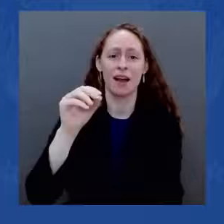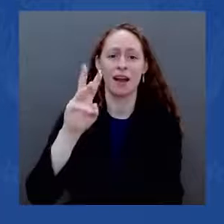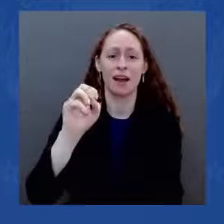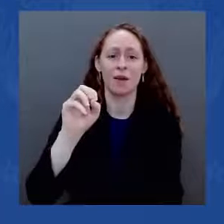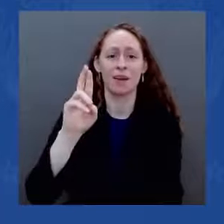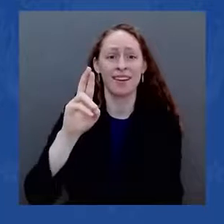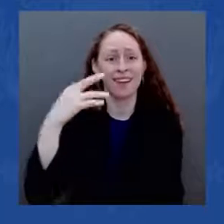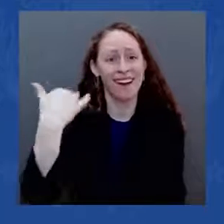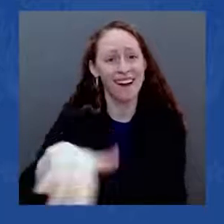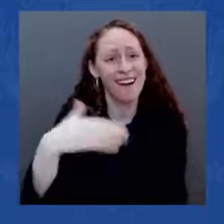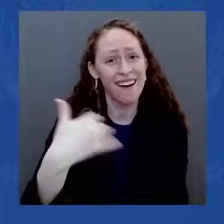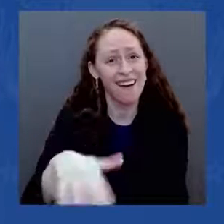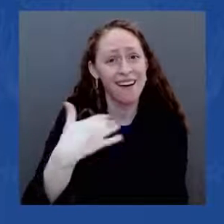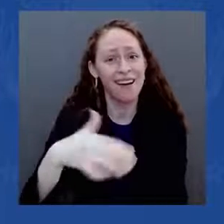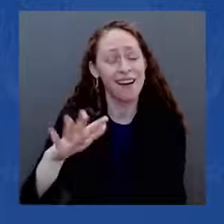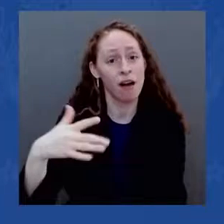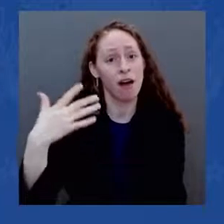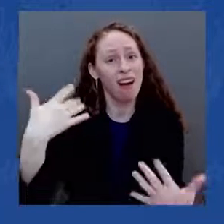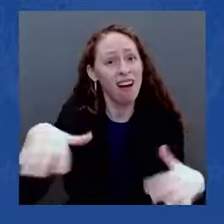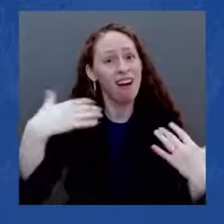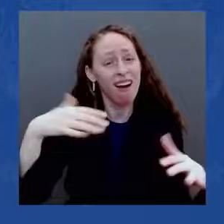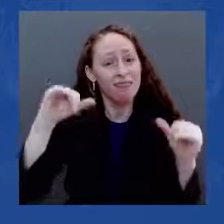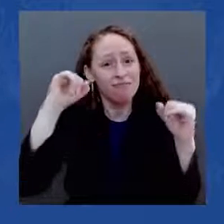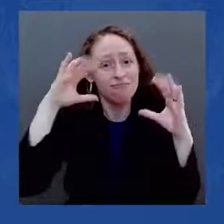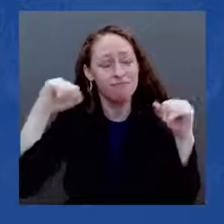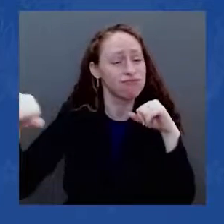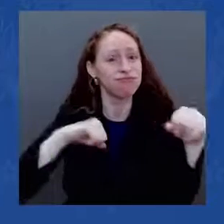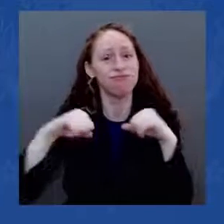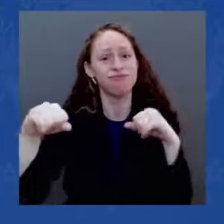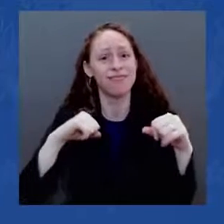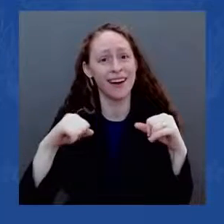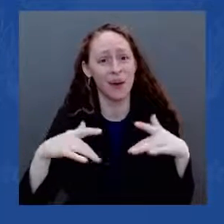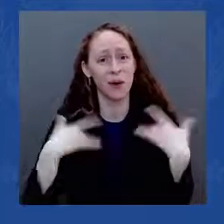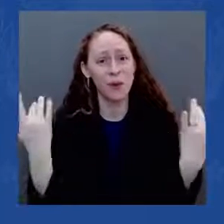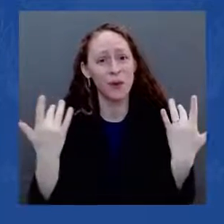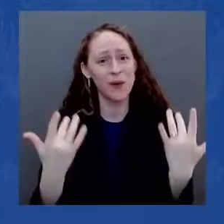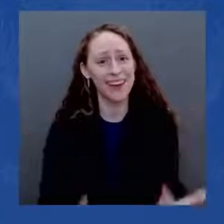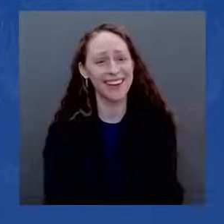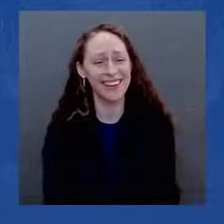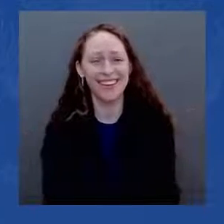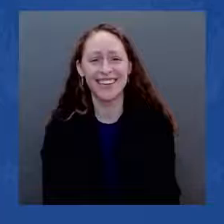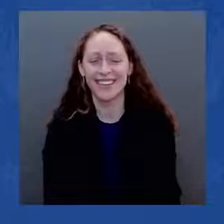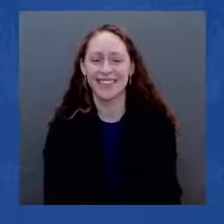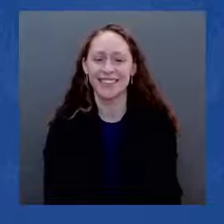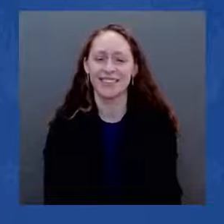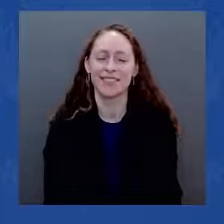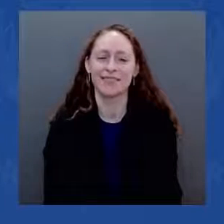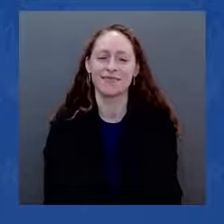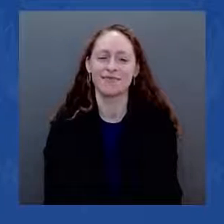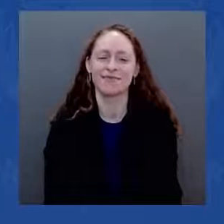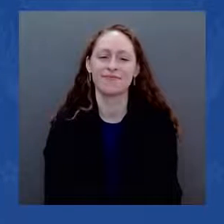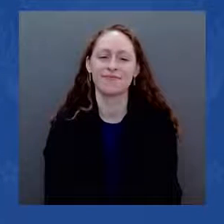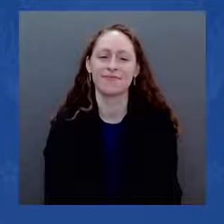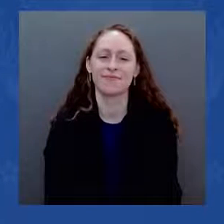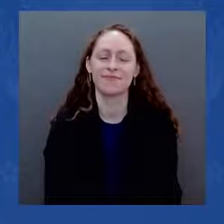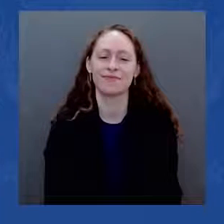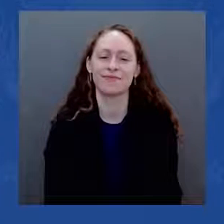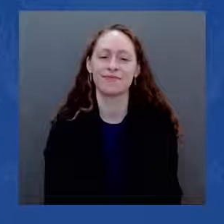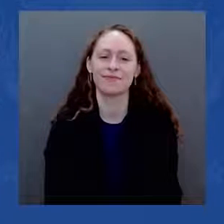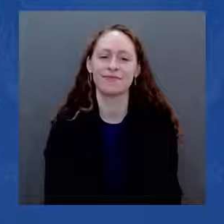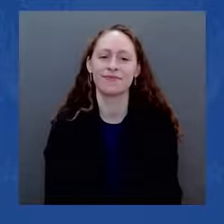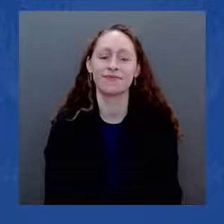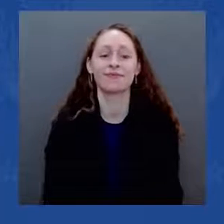really big deal. Sixty days ago, President Biden gave me a mission upon signing the bipartisan infrastructure law to help build